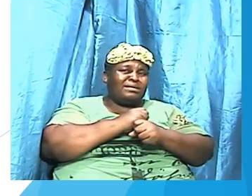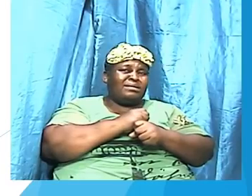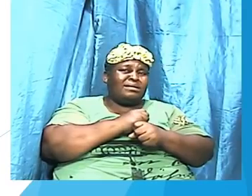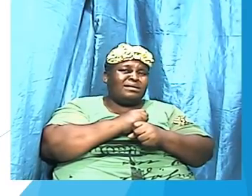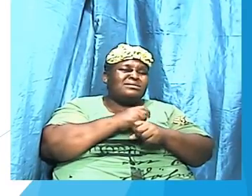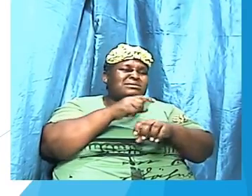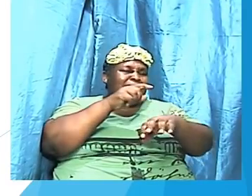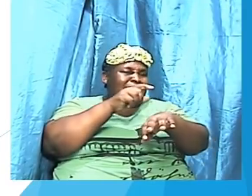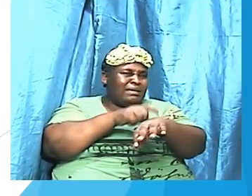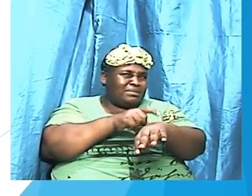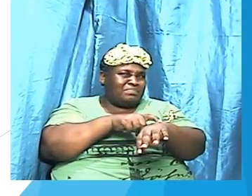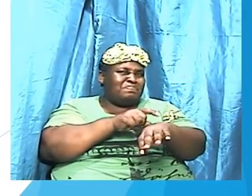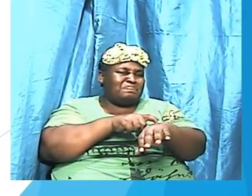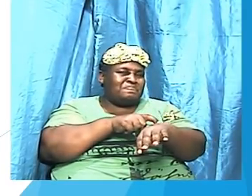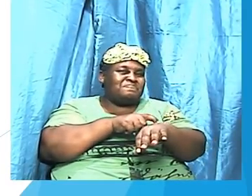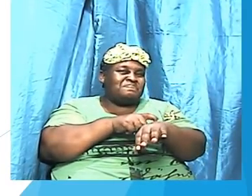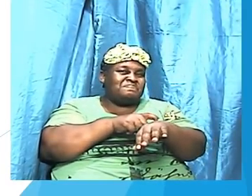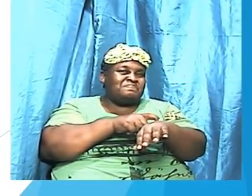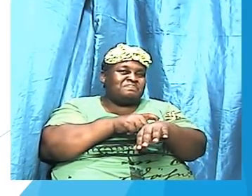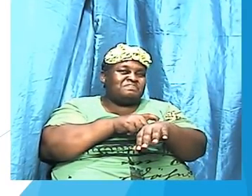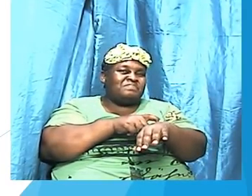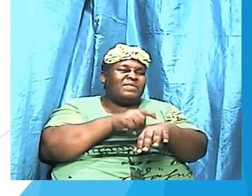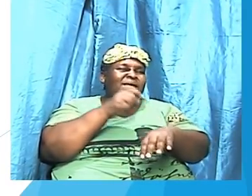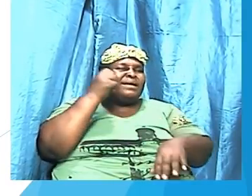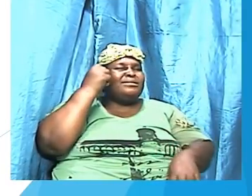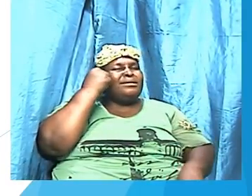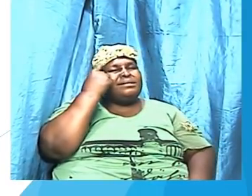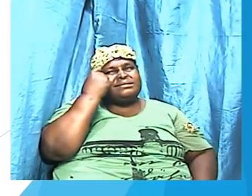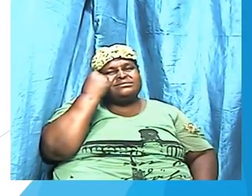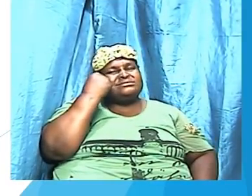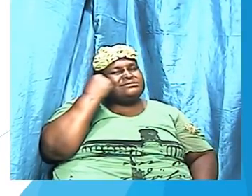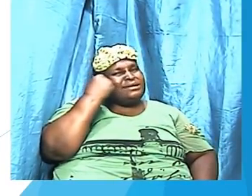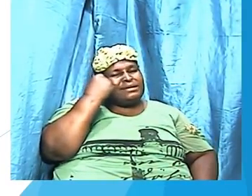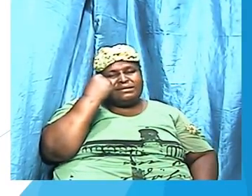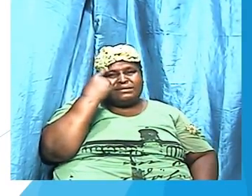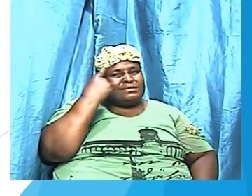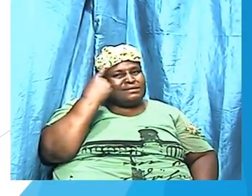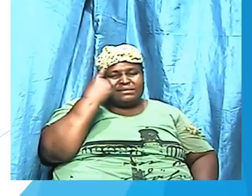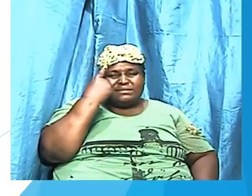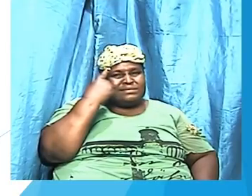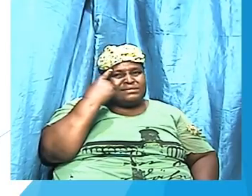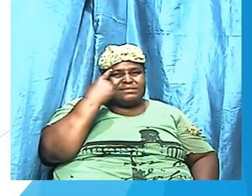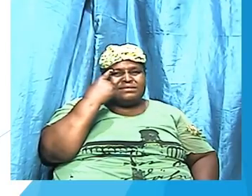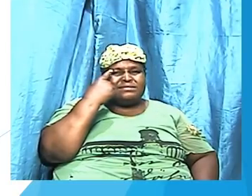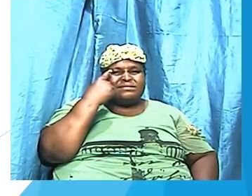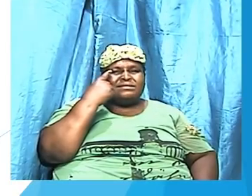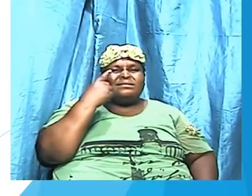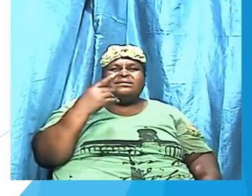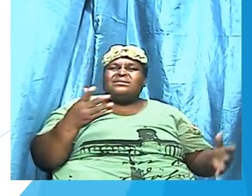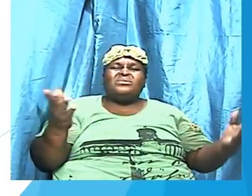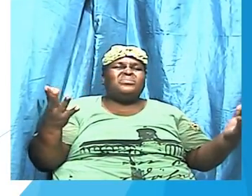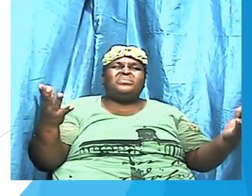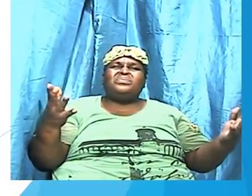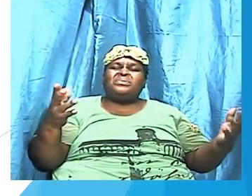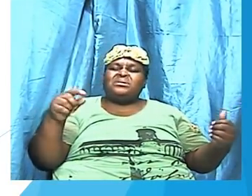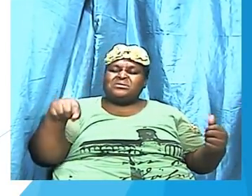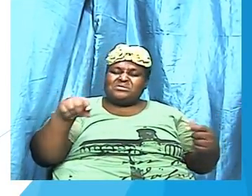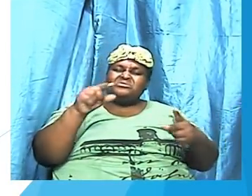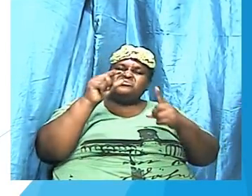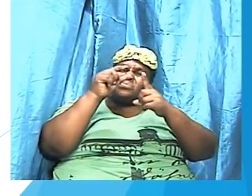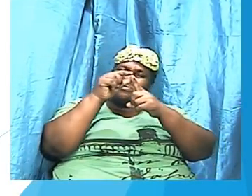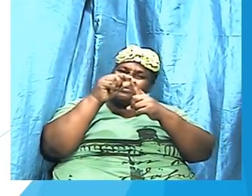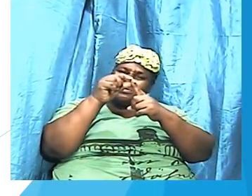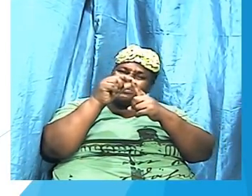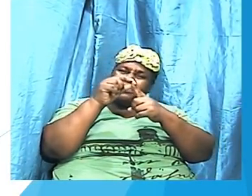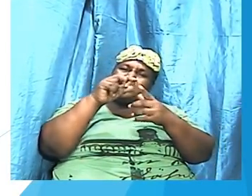time and understand what this word